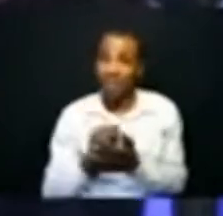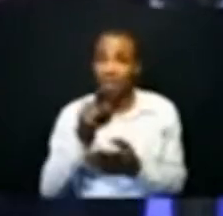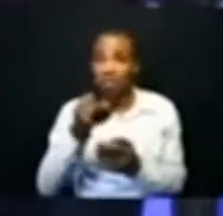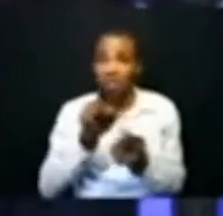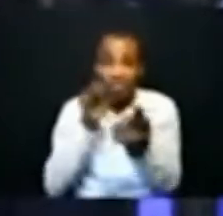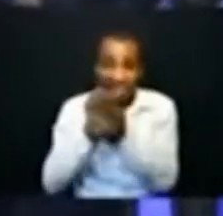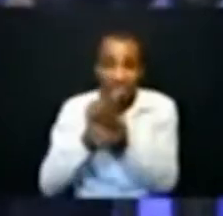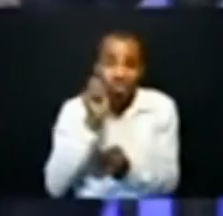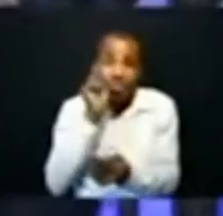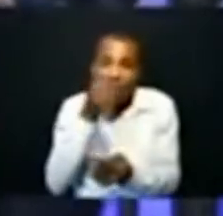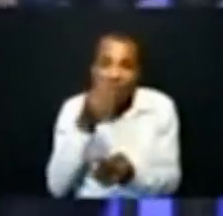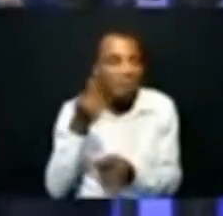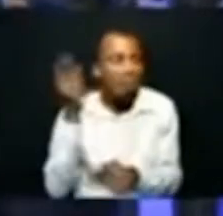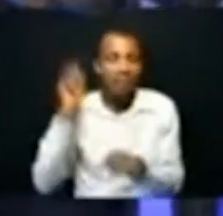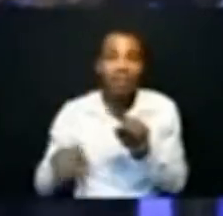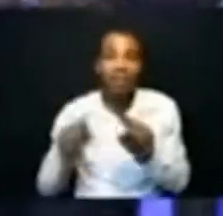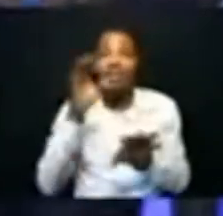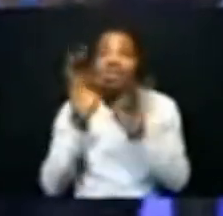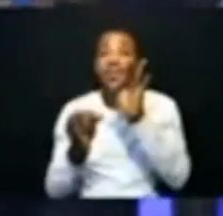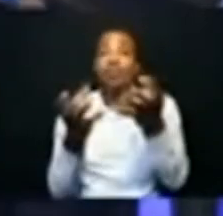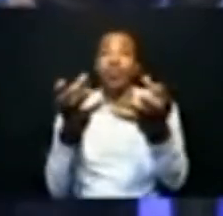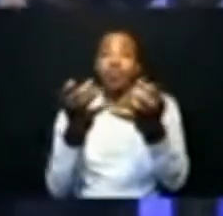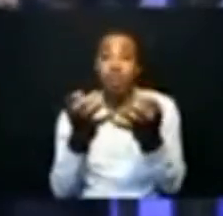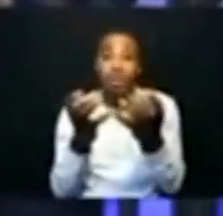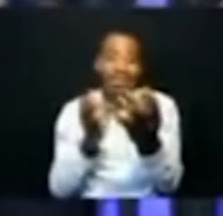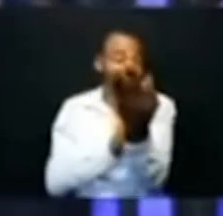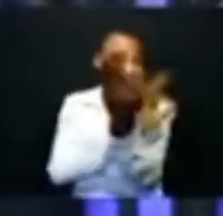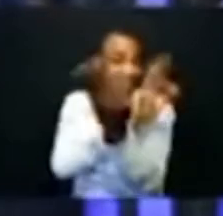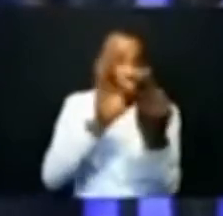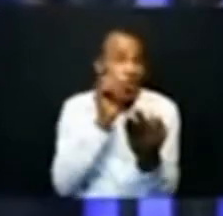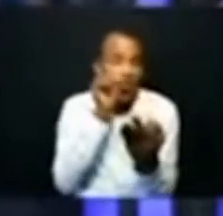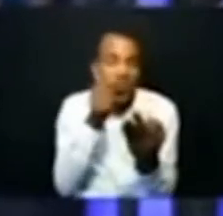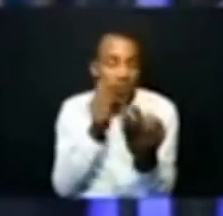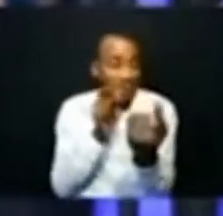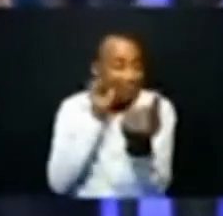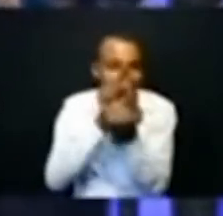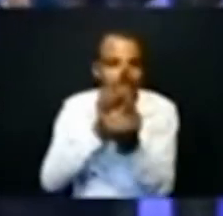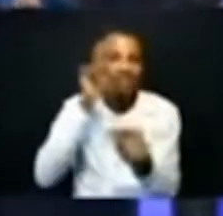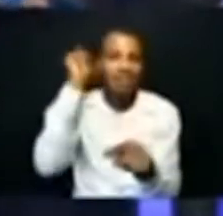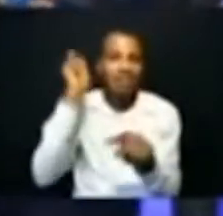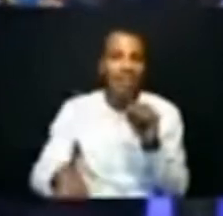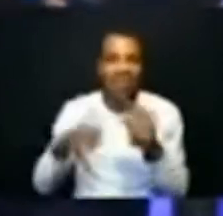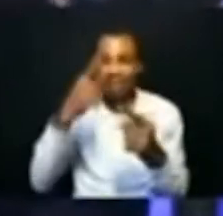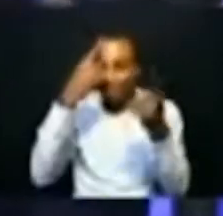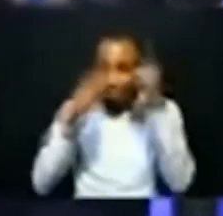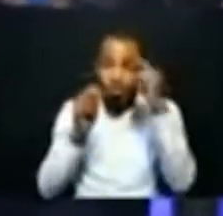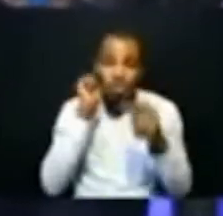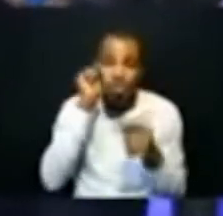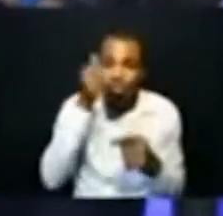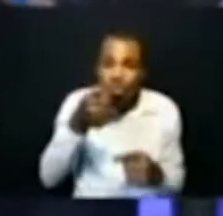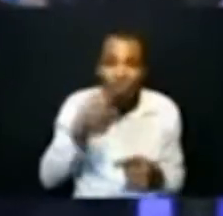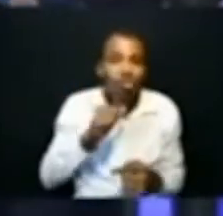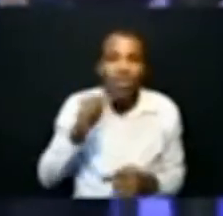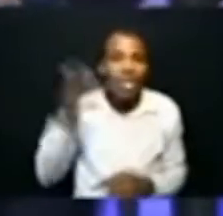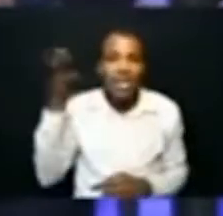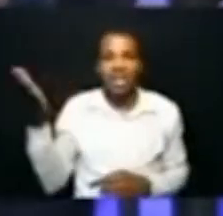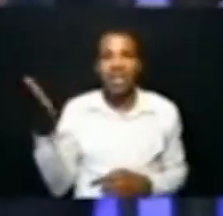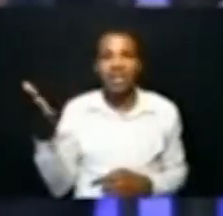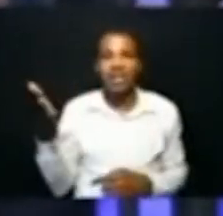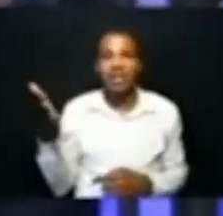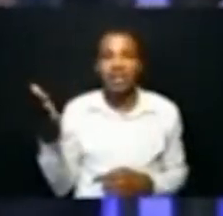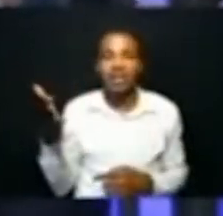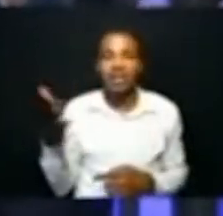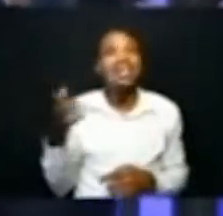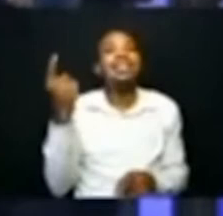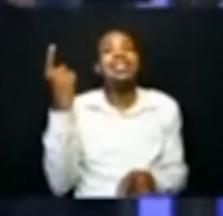if you want to chase tomorrow you will never meet tomorrow until it takes it doesn't exist it